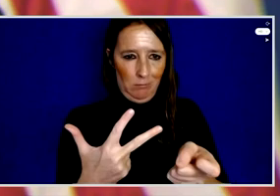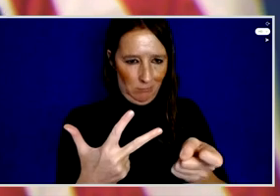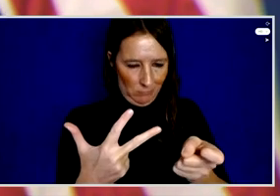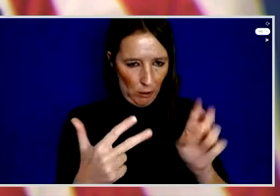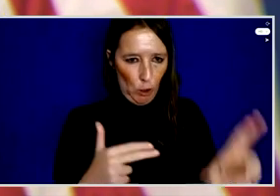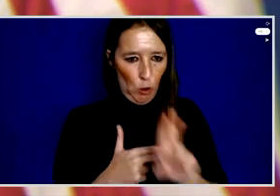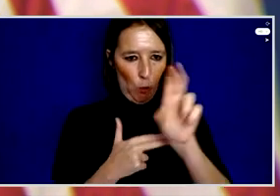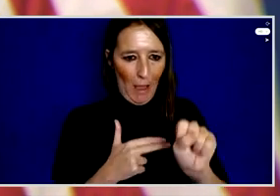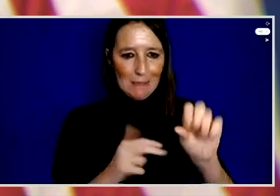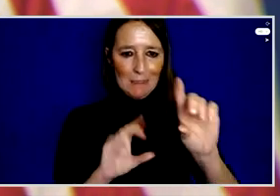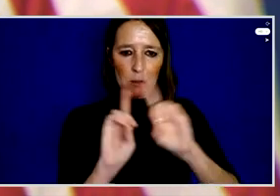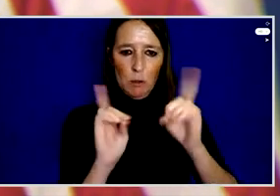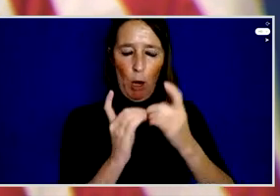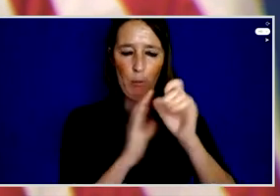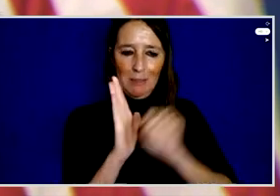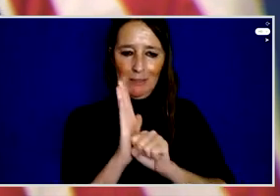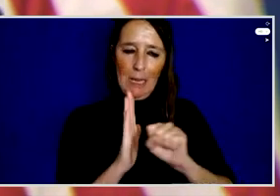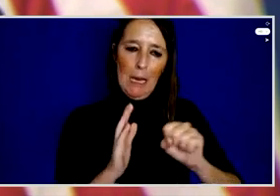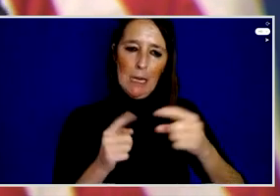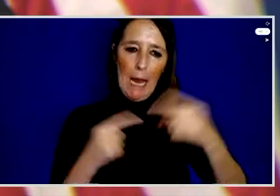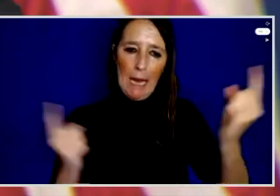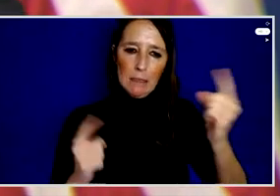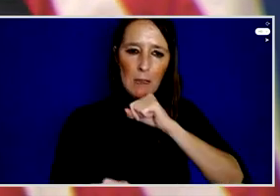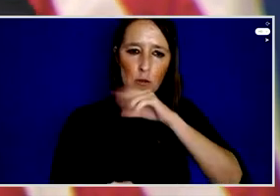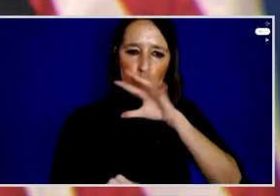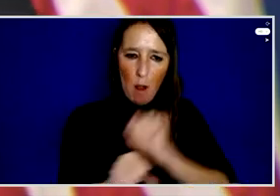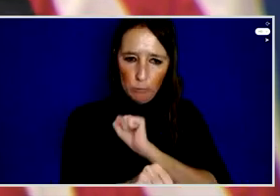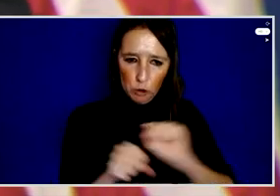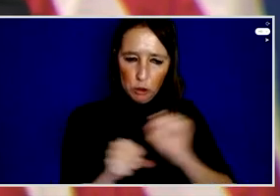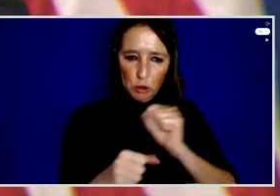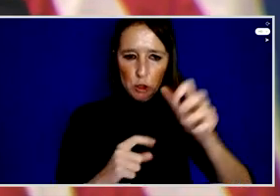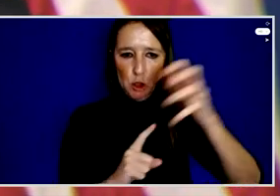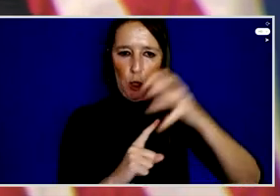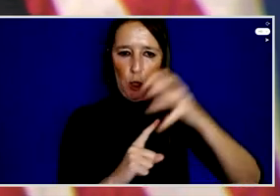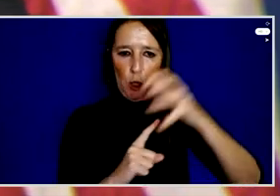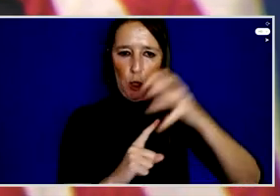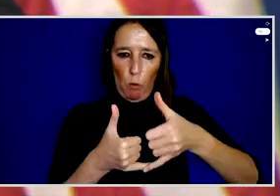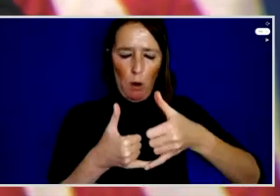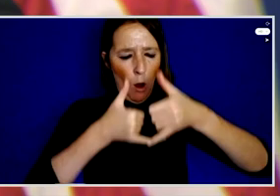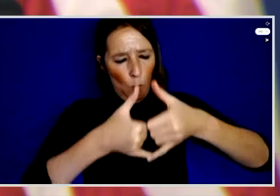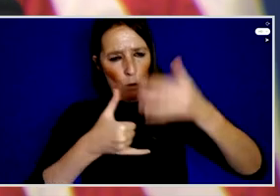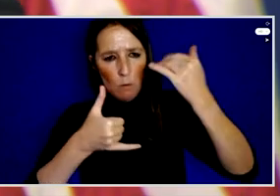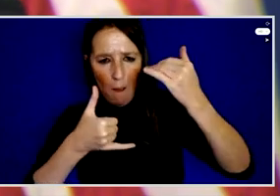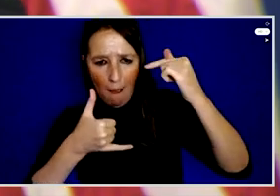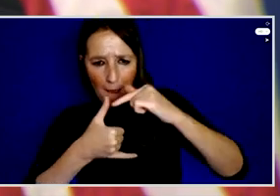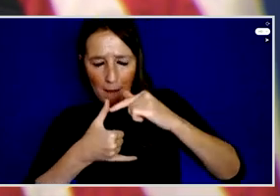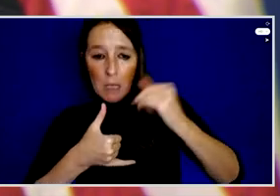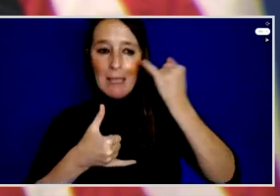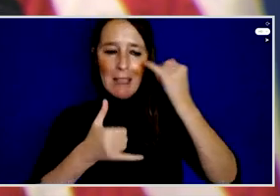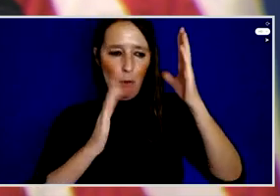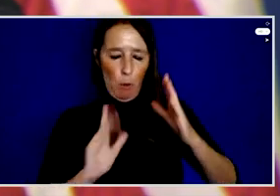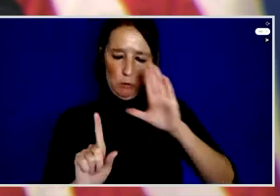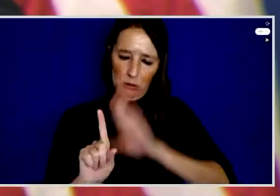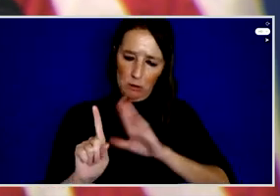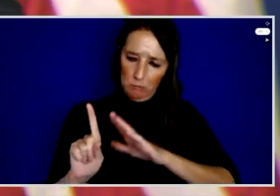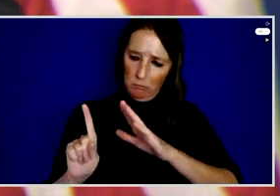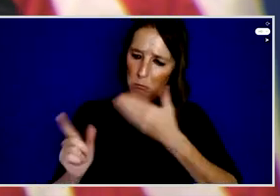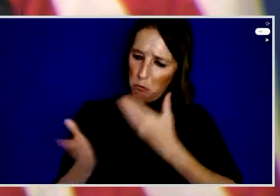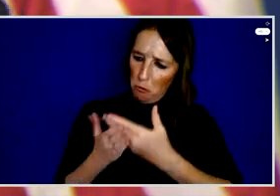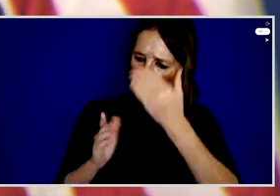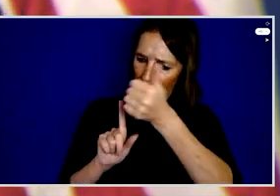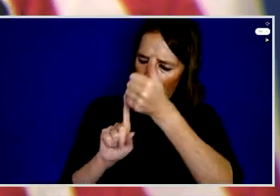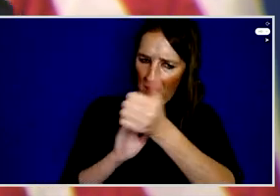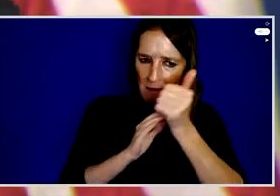-Corruption Champions Award. This award recognizes individuals who have demonstrated leadership, courage,